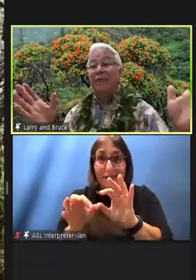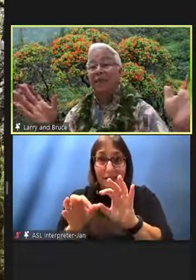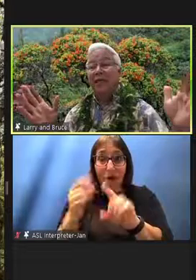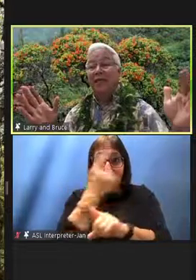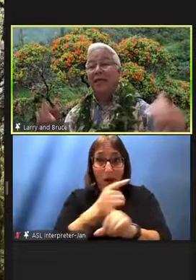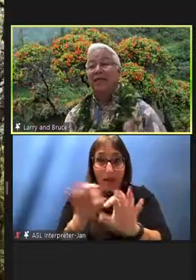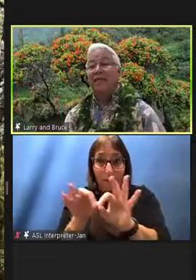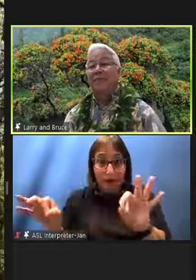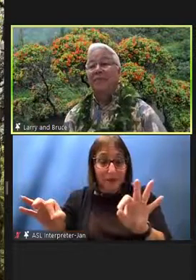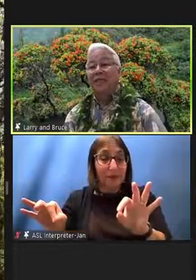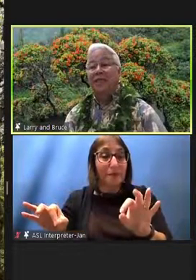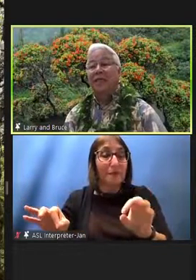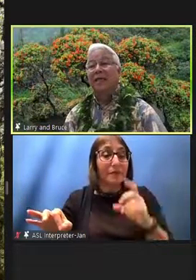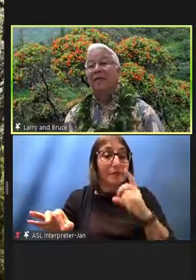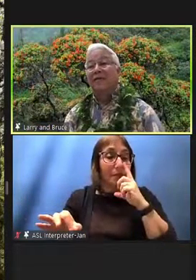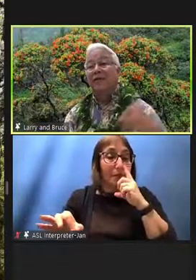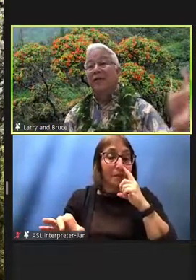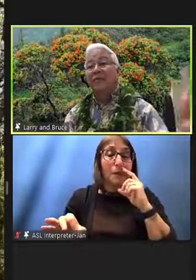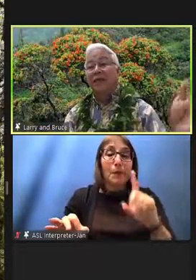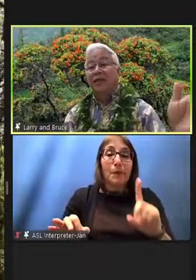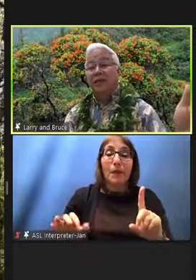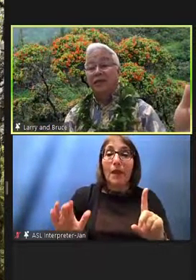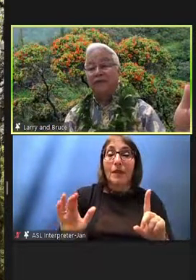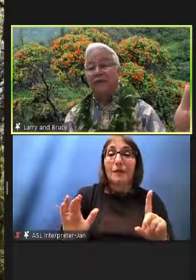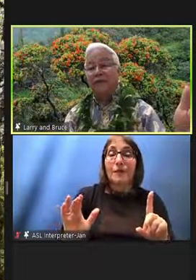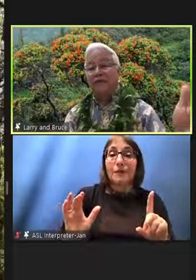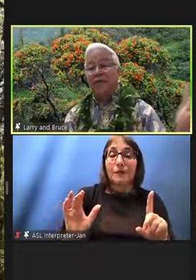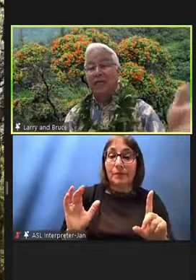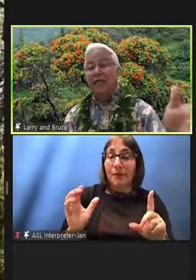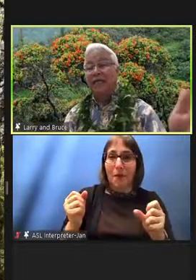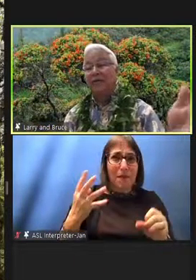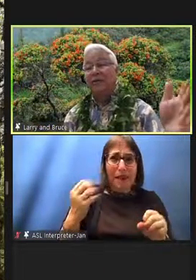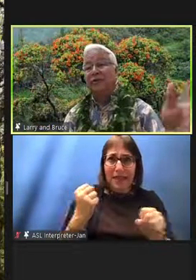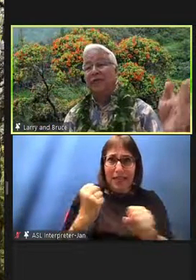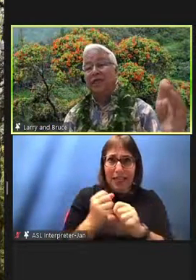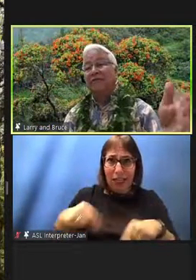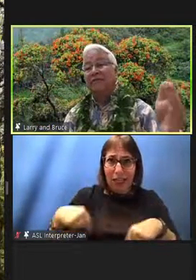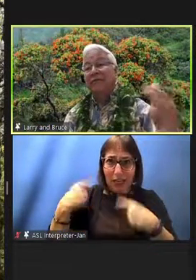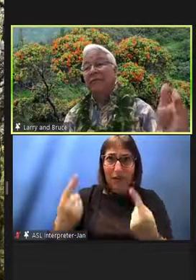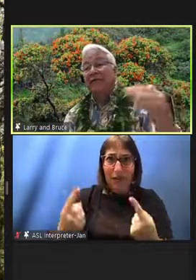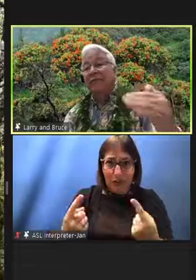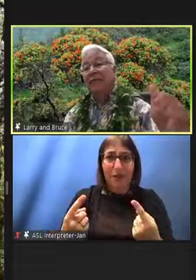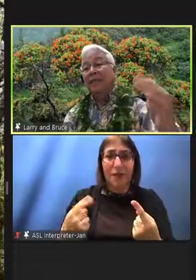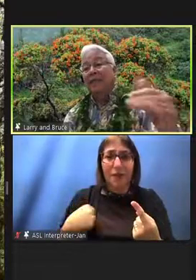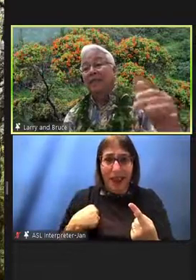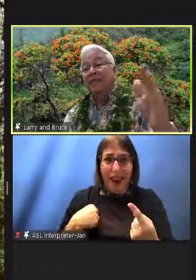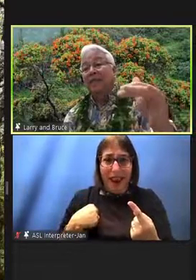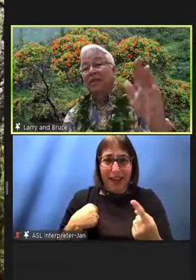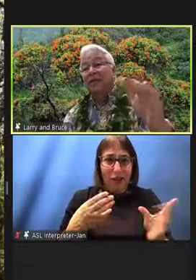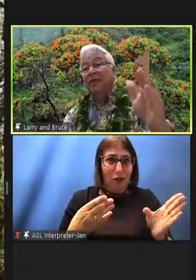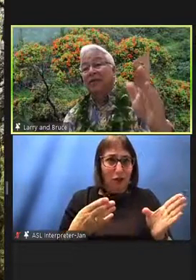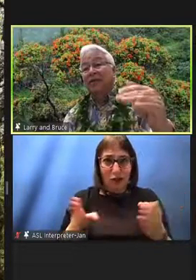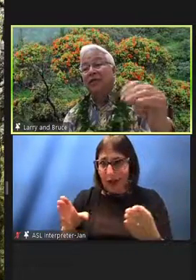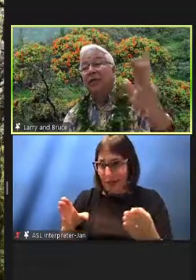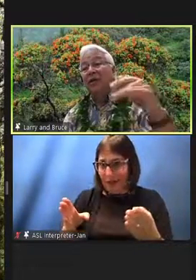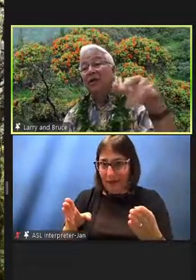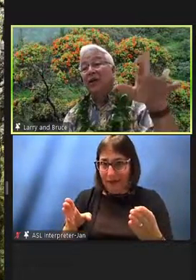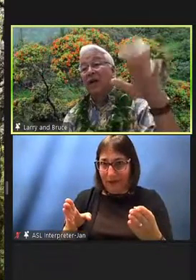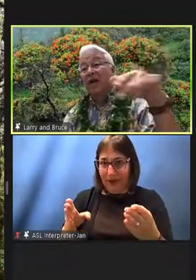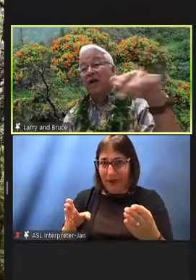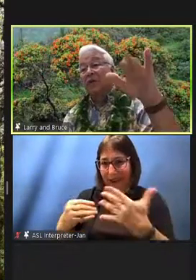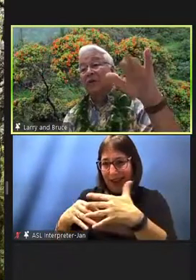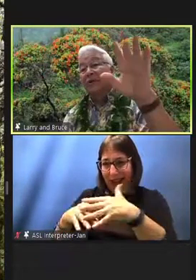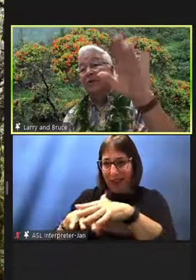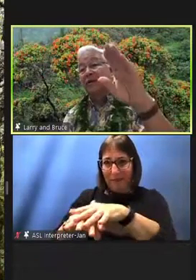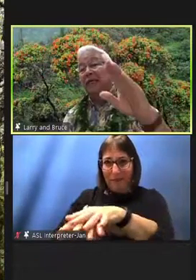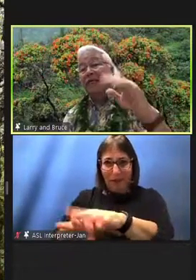has been a separation from a shift as we're getting into shifting into this mainstream or